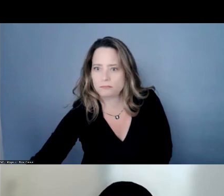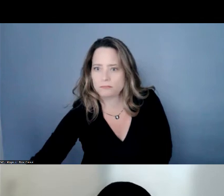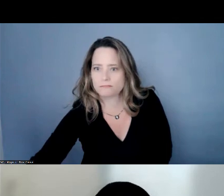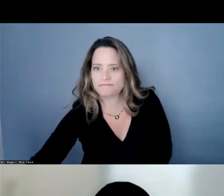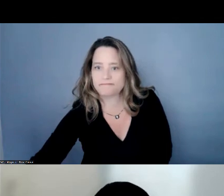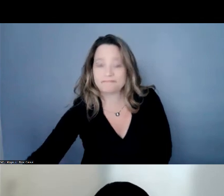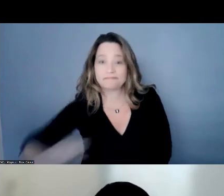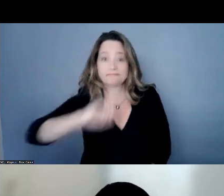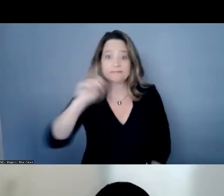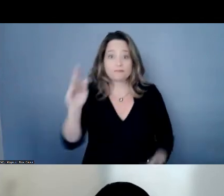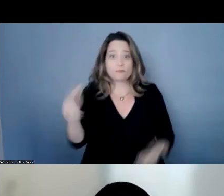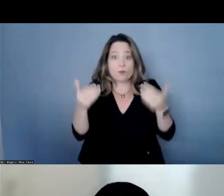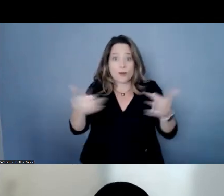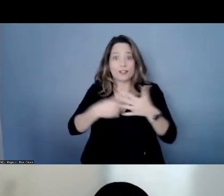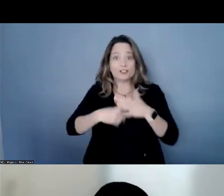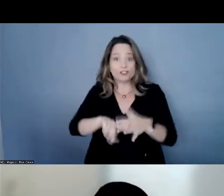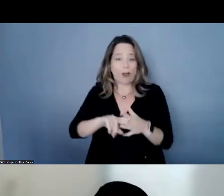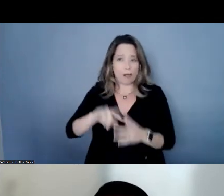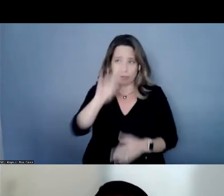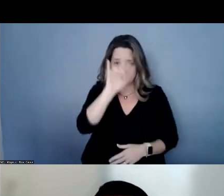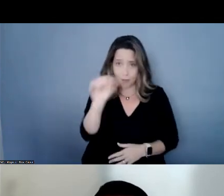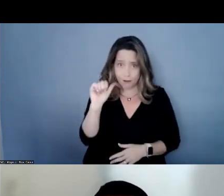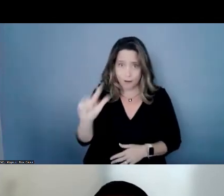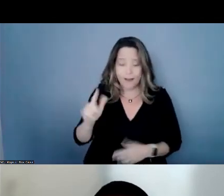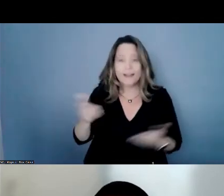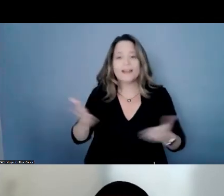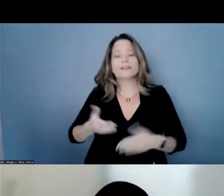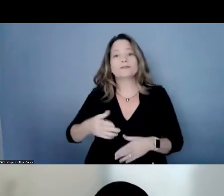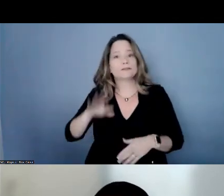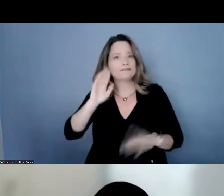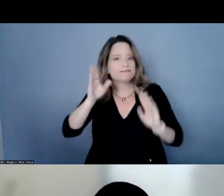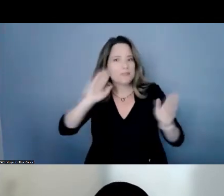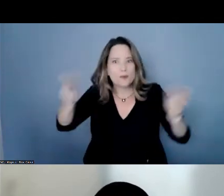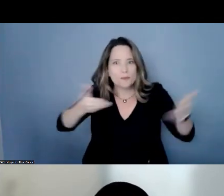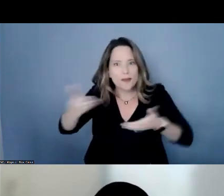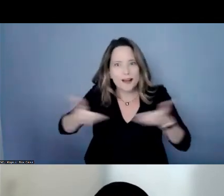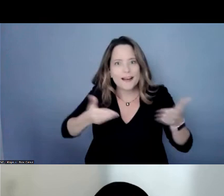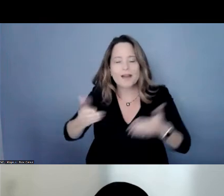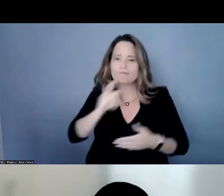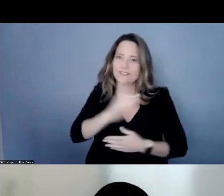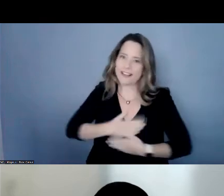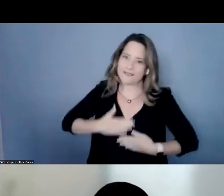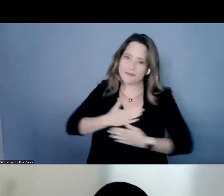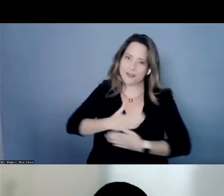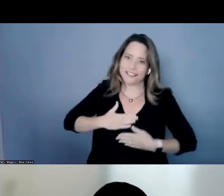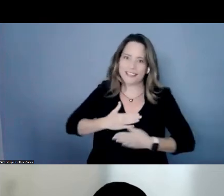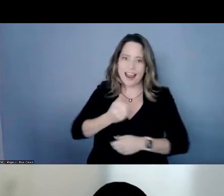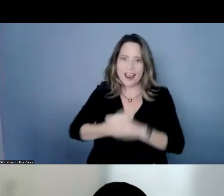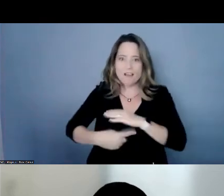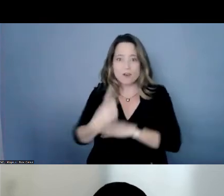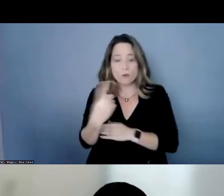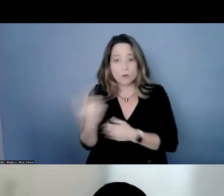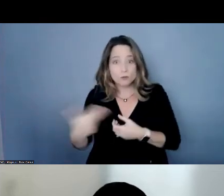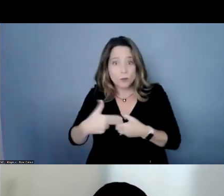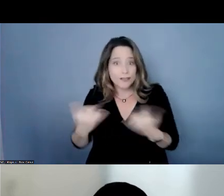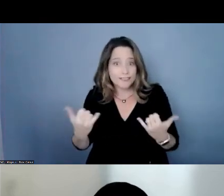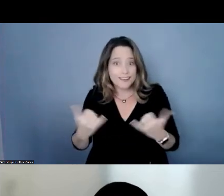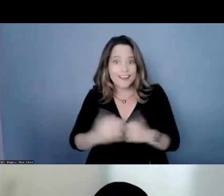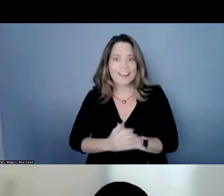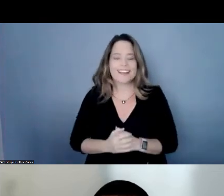everybody is connected welcome everybody i really appreciate everybody joining us here today